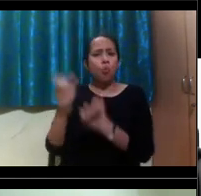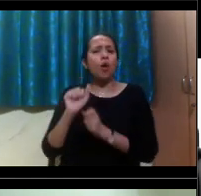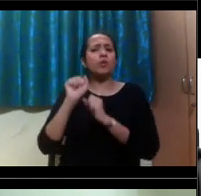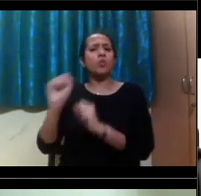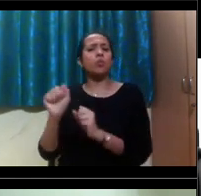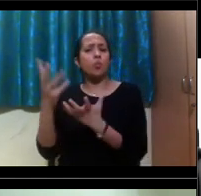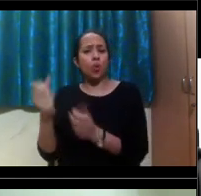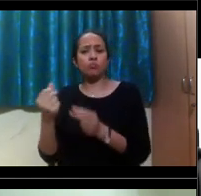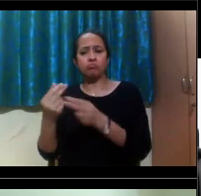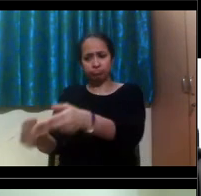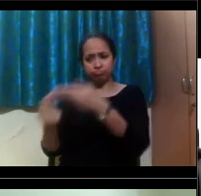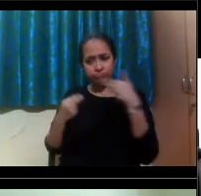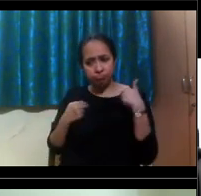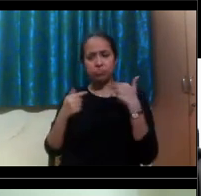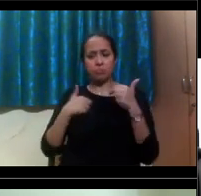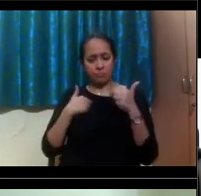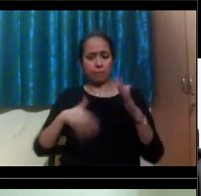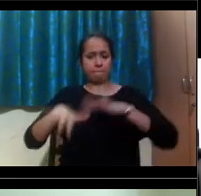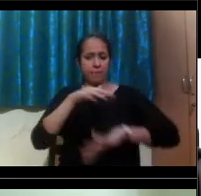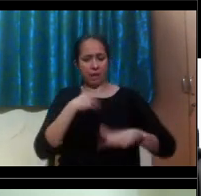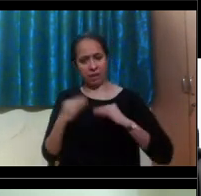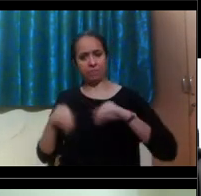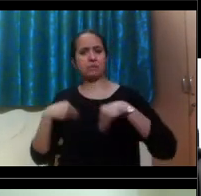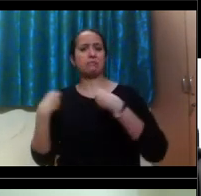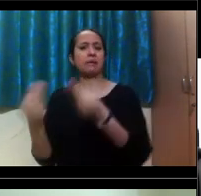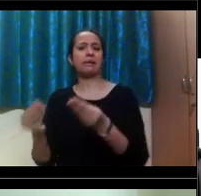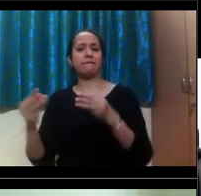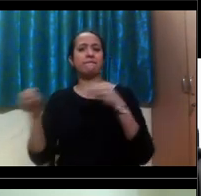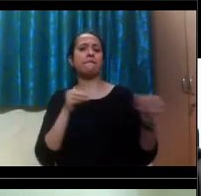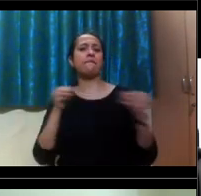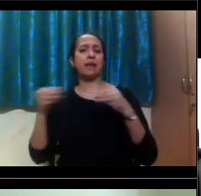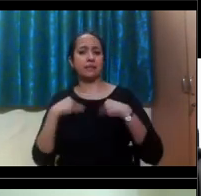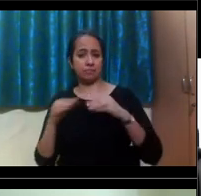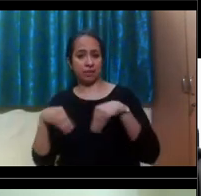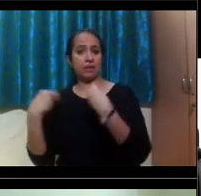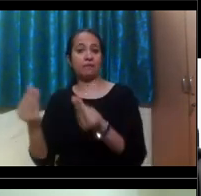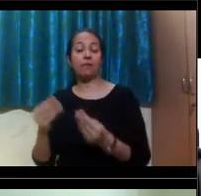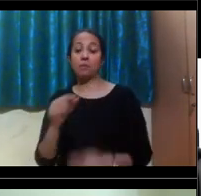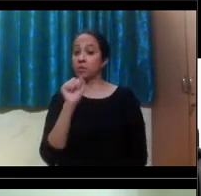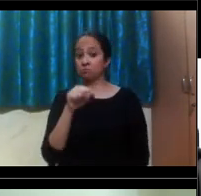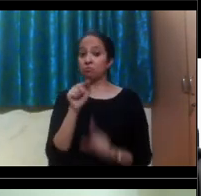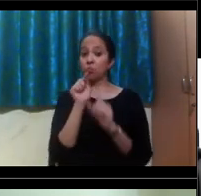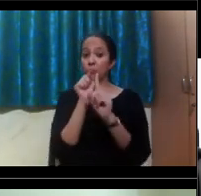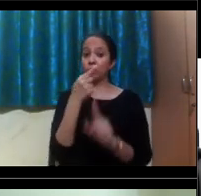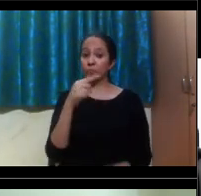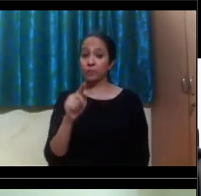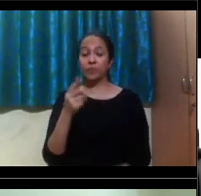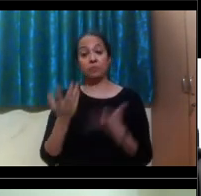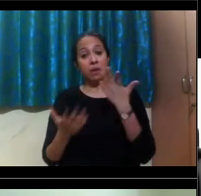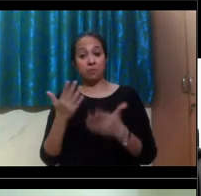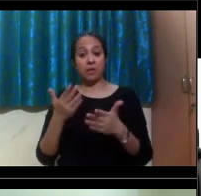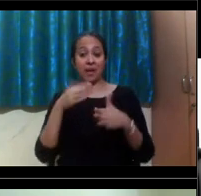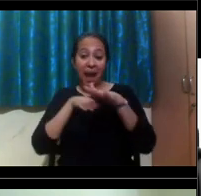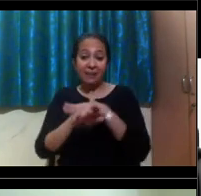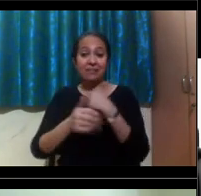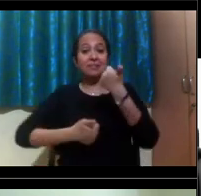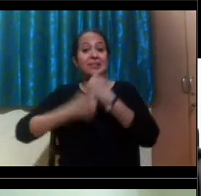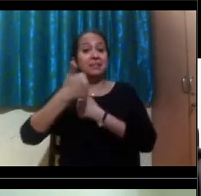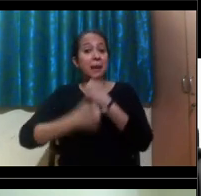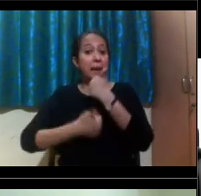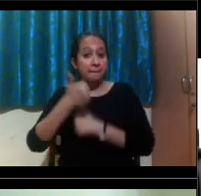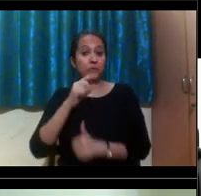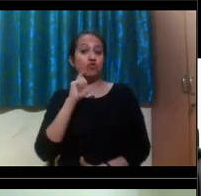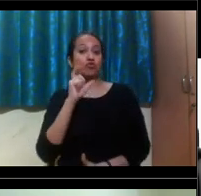that's what we rely on rather than documentation. But this is a great point that when it comes to maybe entrance exams into a university,